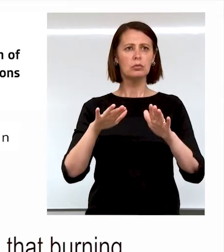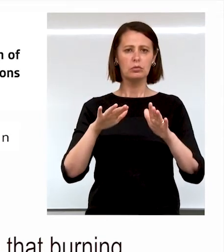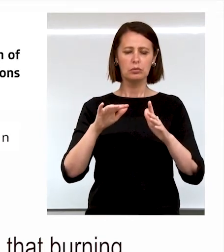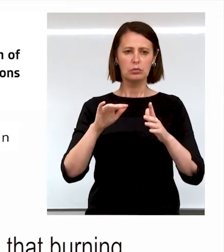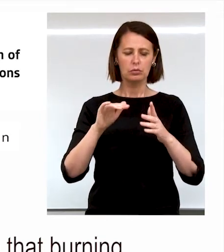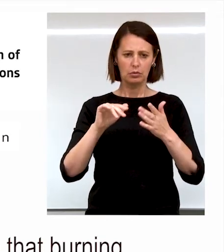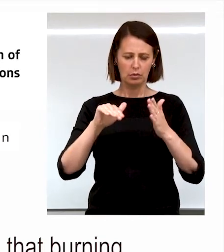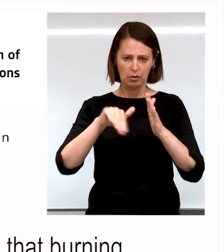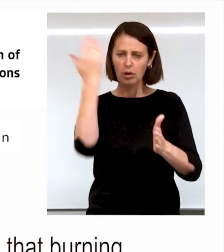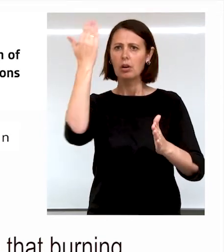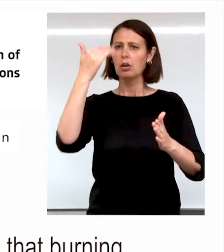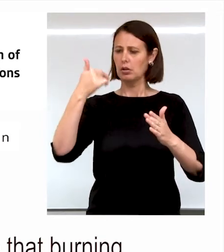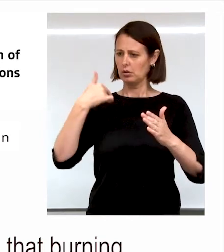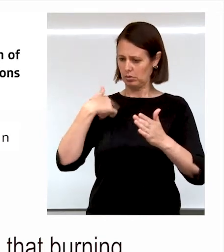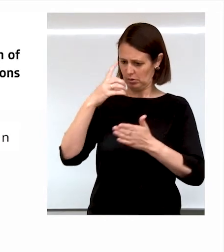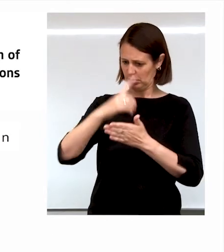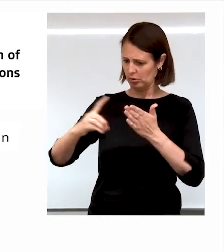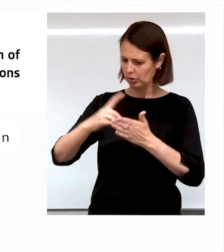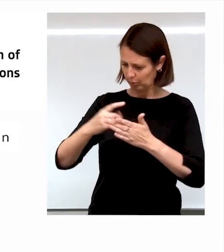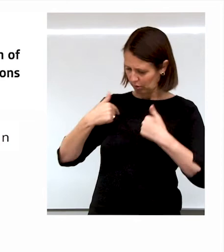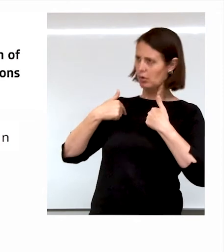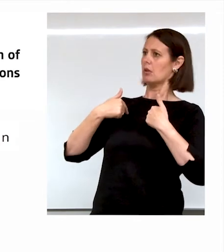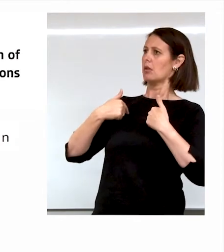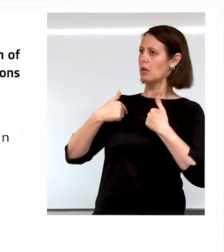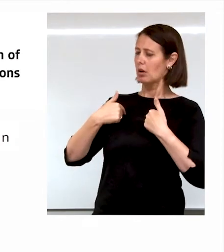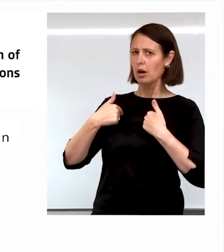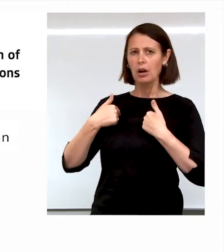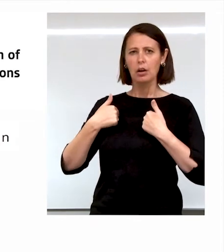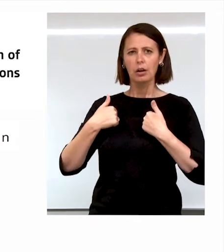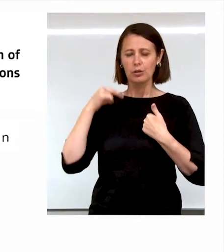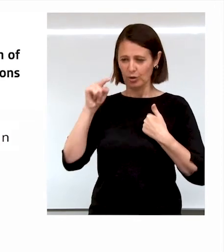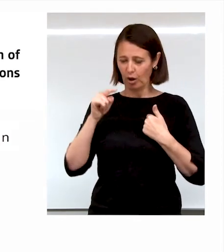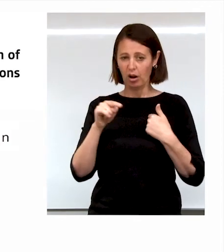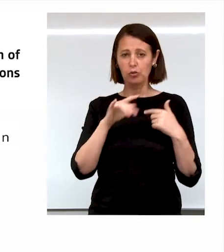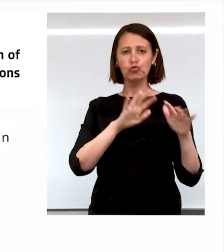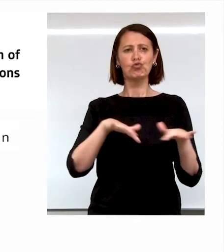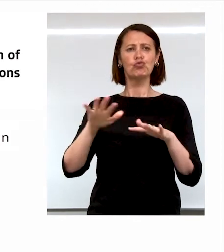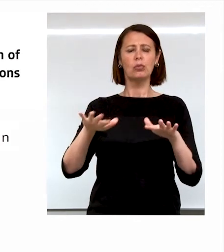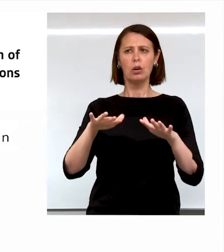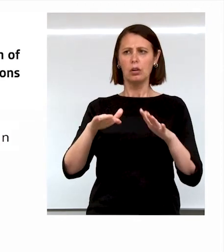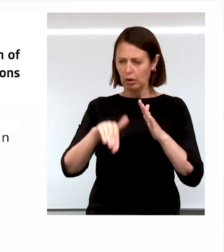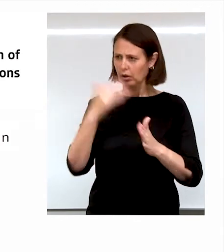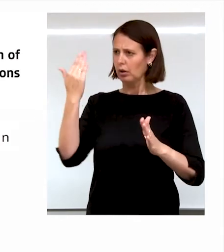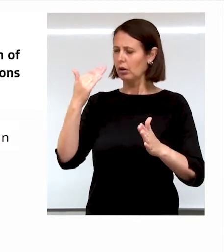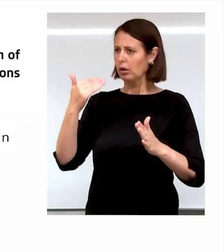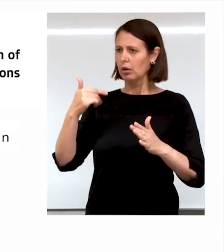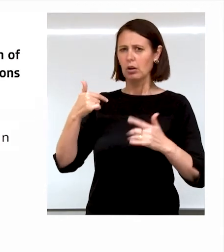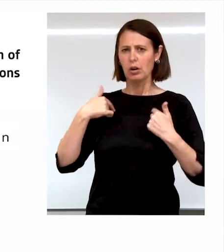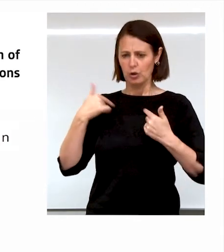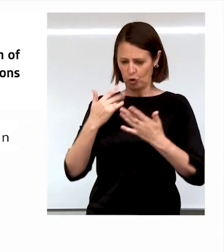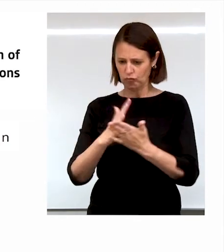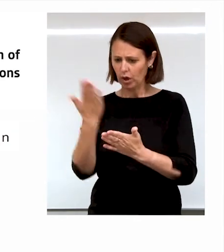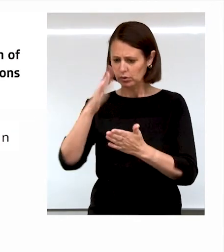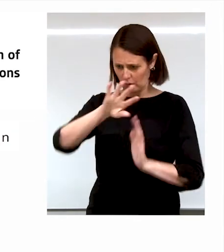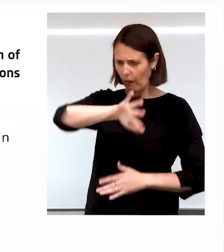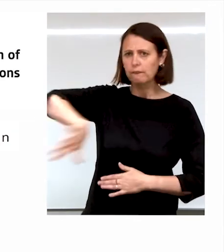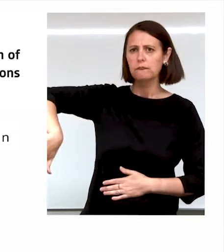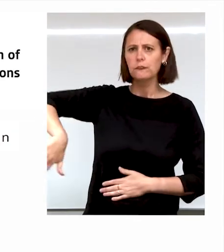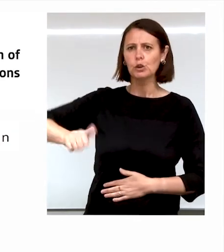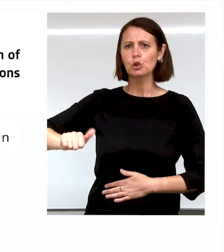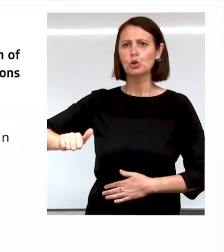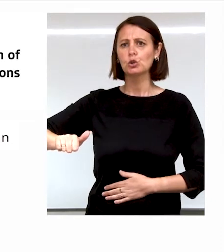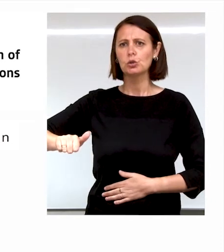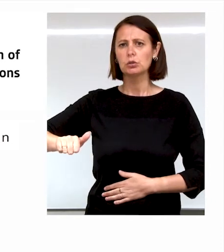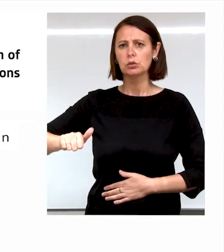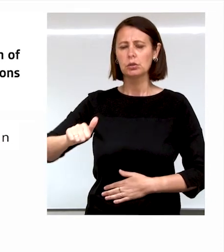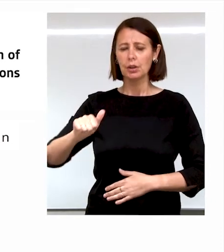are the subject of discrimination so casually your rights are thrust aside it is